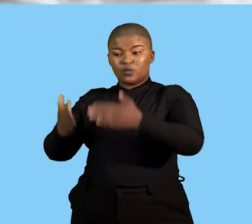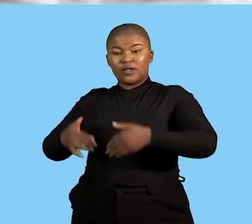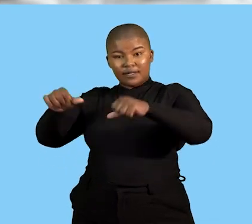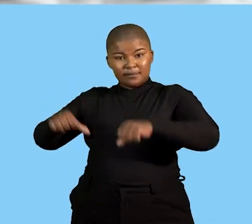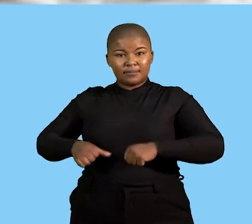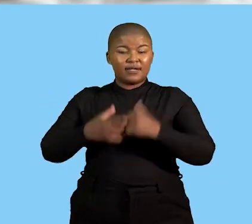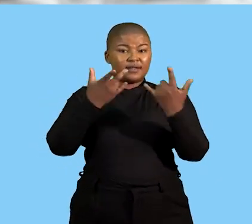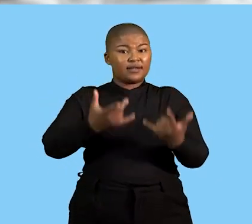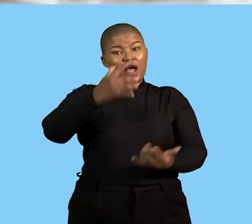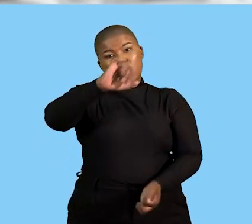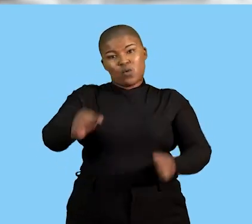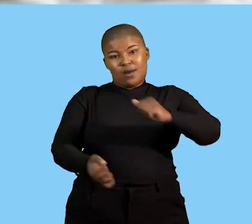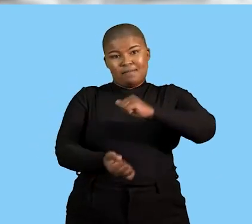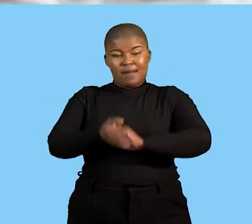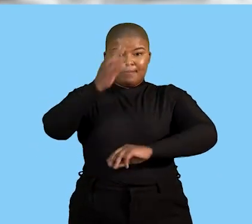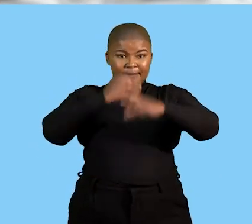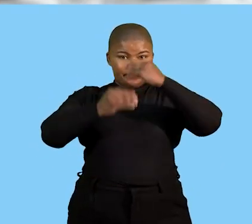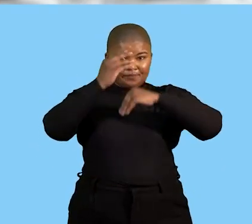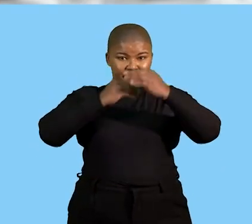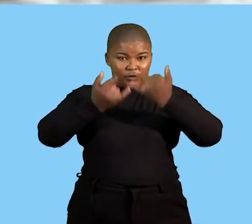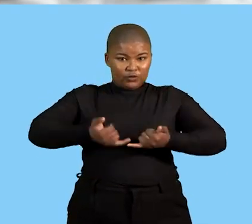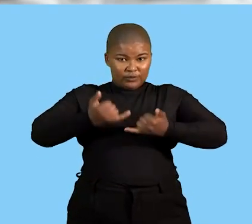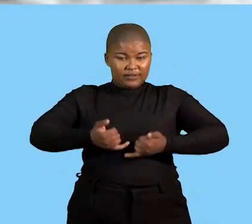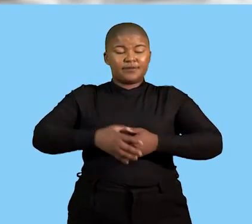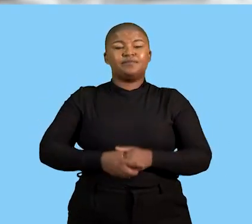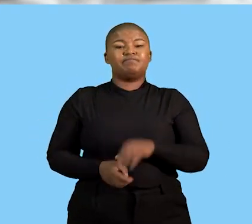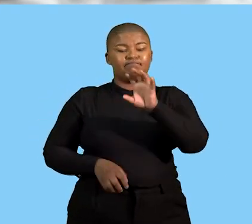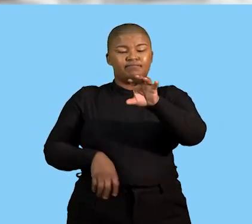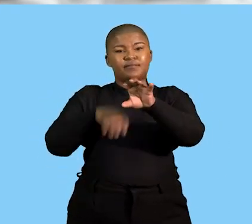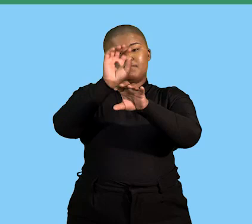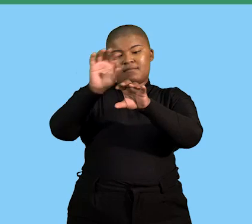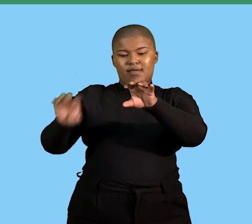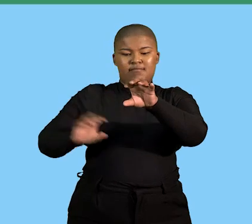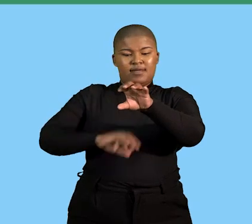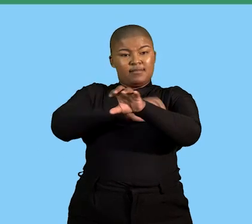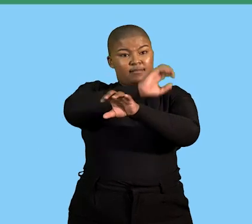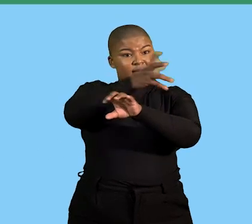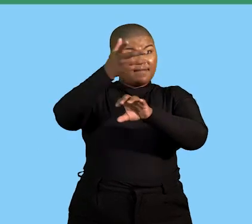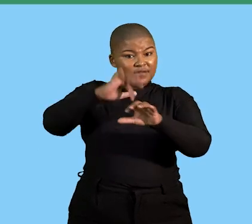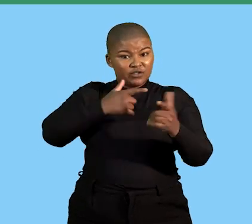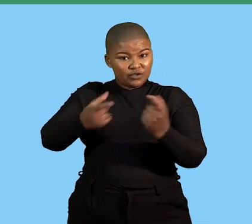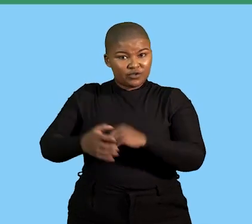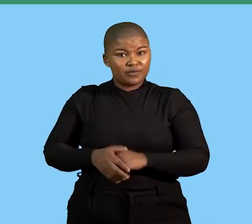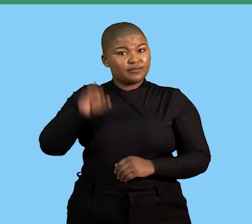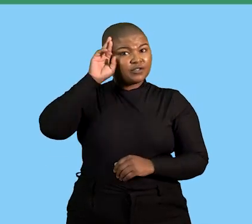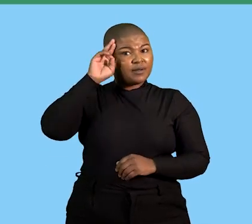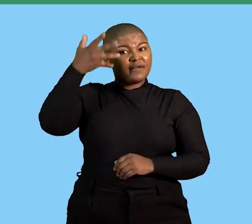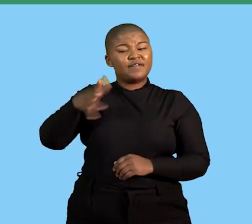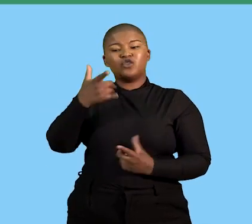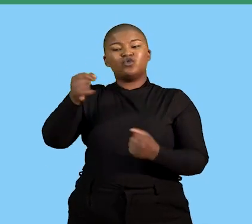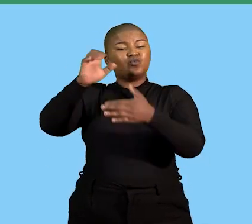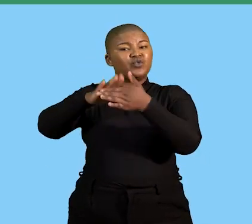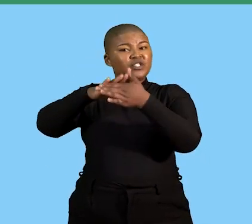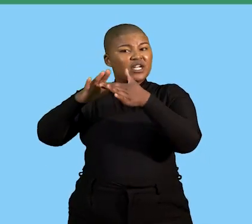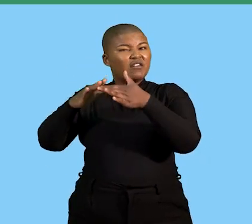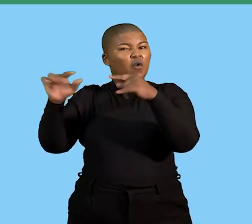welcome back now let us wrap up our lesson let us look into our concept map recap remember we looked into the causes of